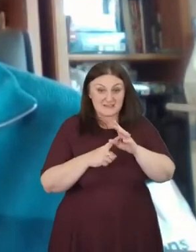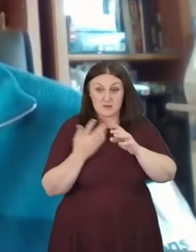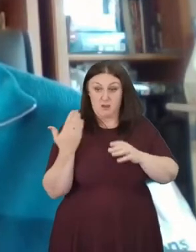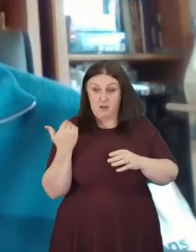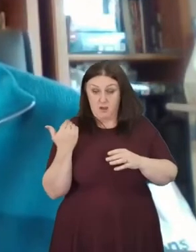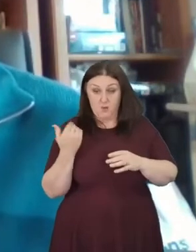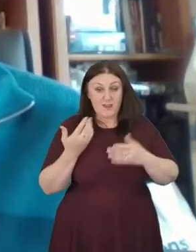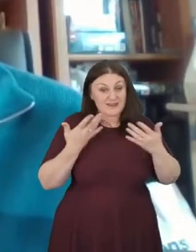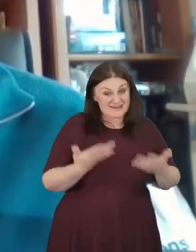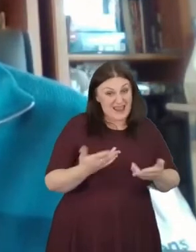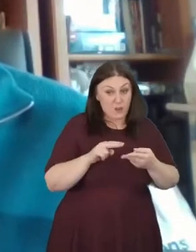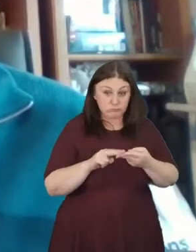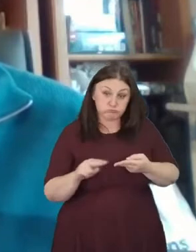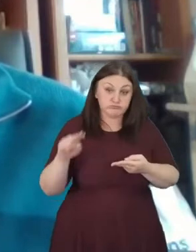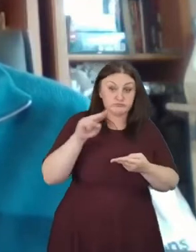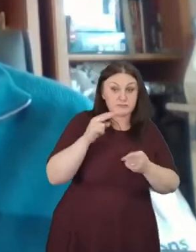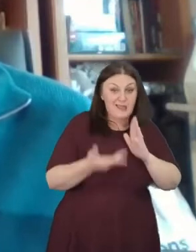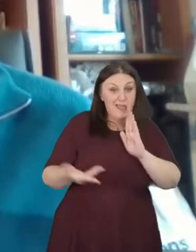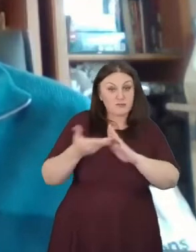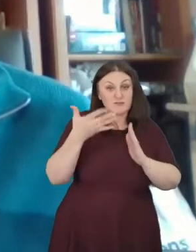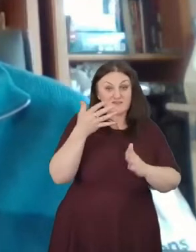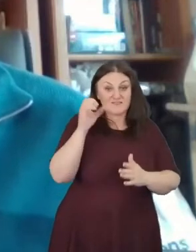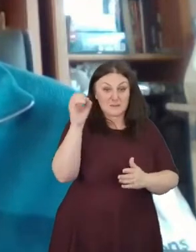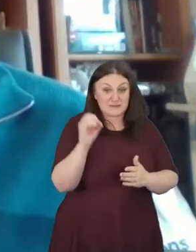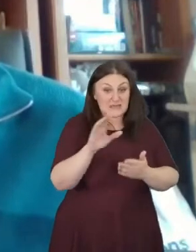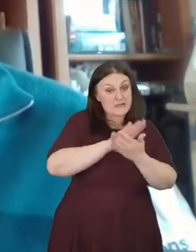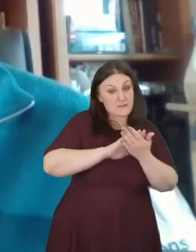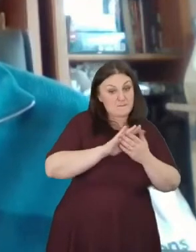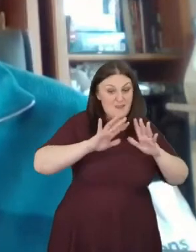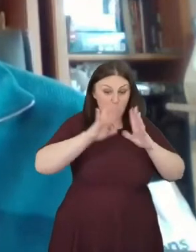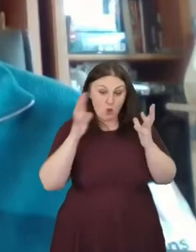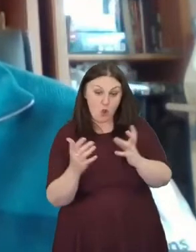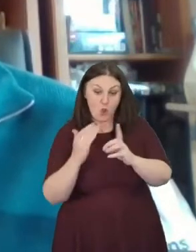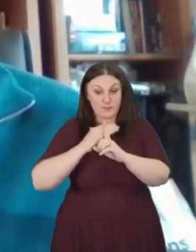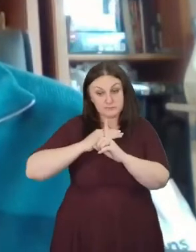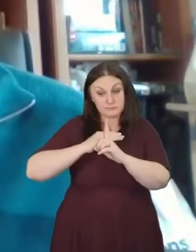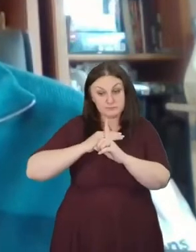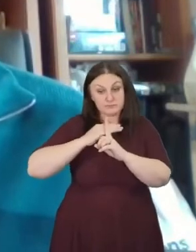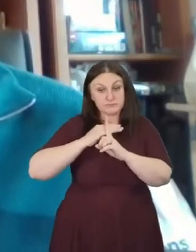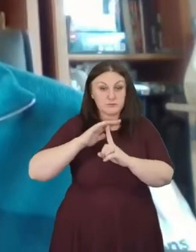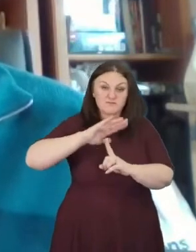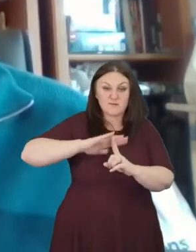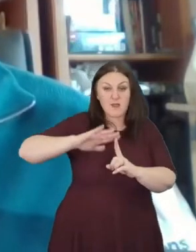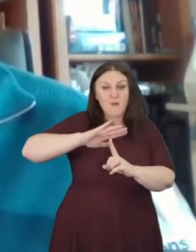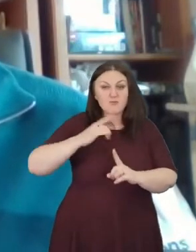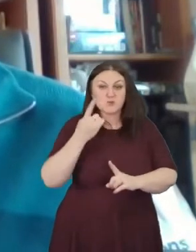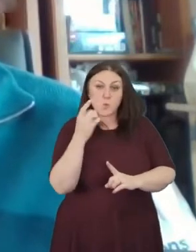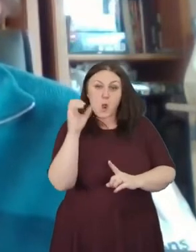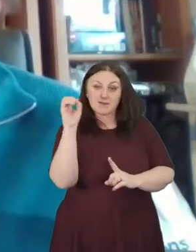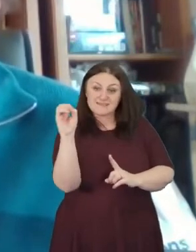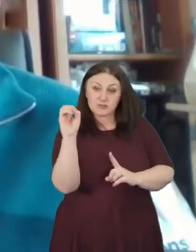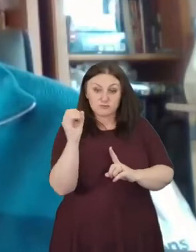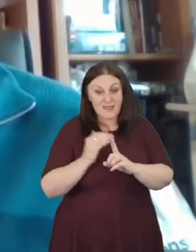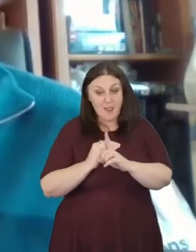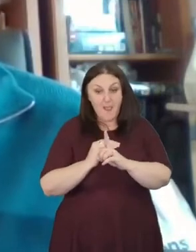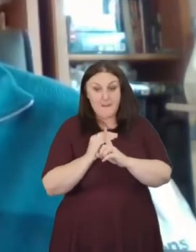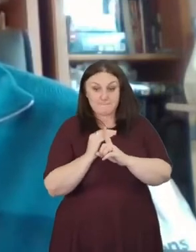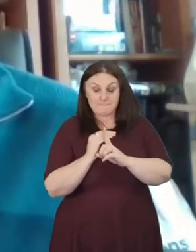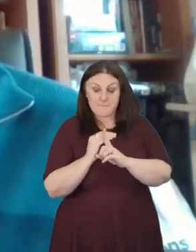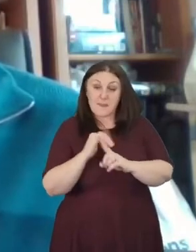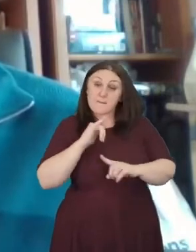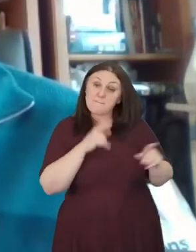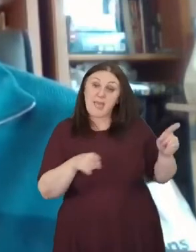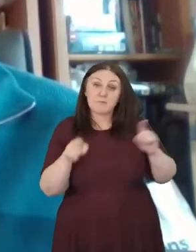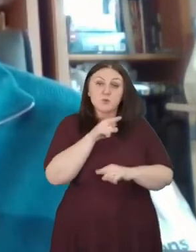led to the earth warming up by one degree centigrade on average. Perhaps you begin to notice